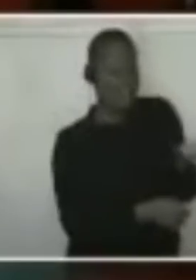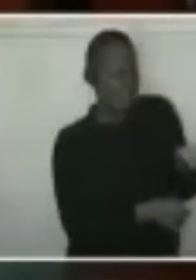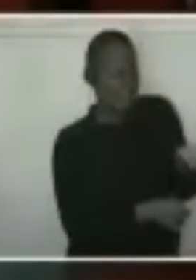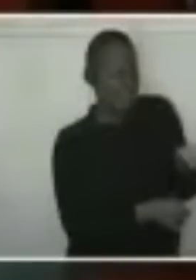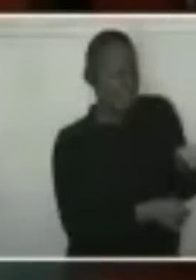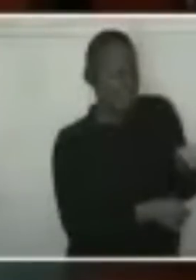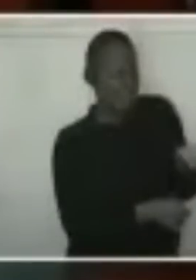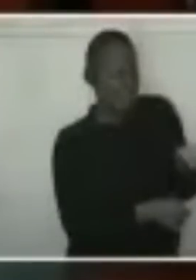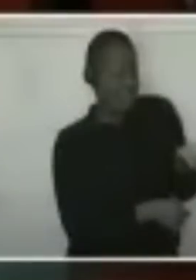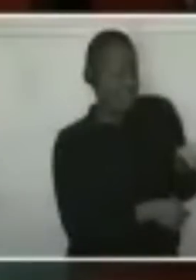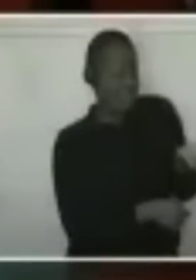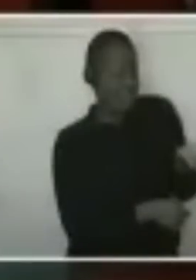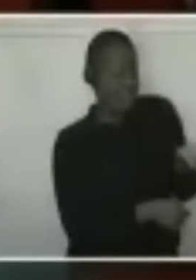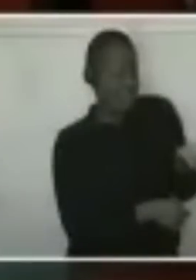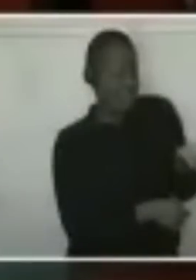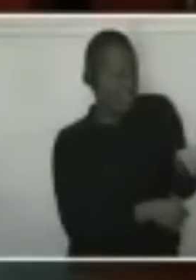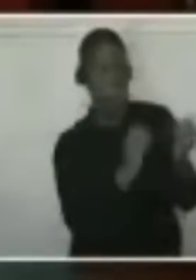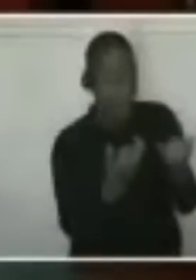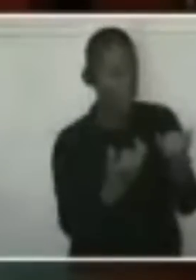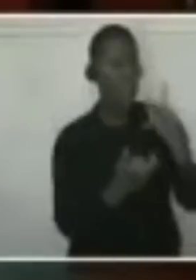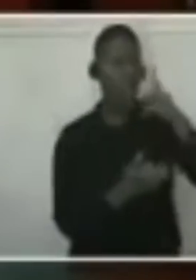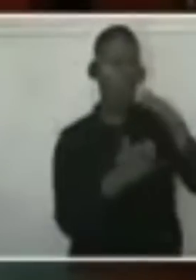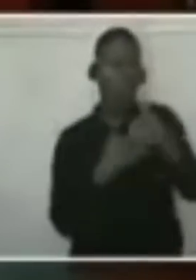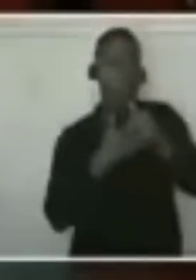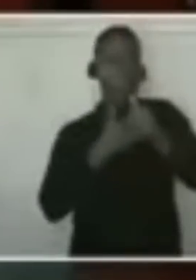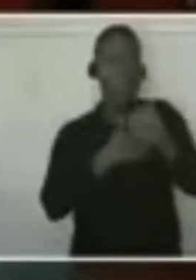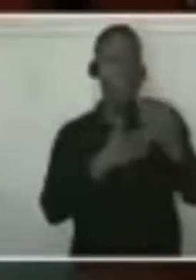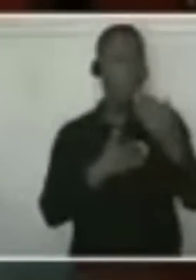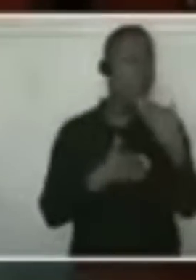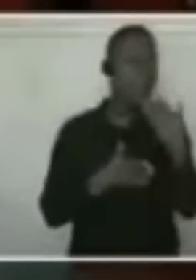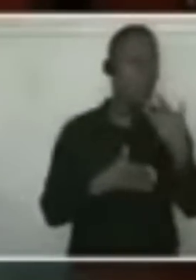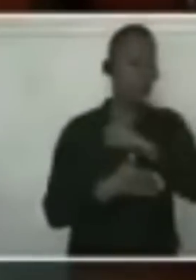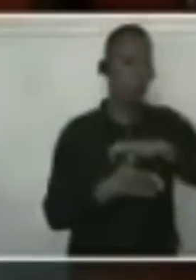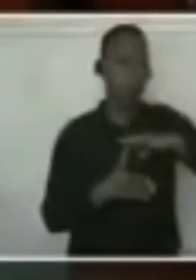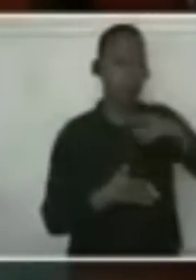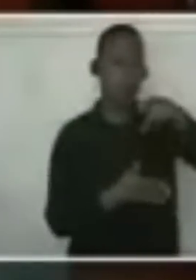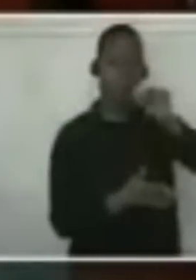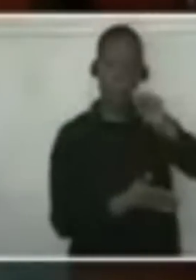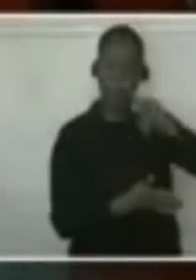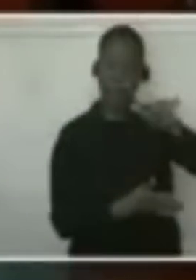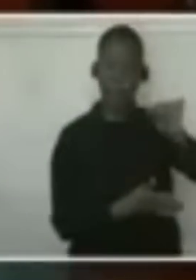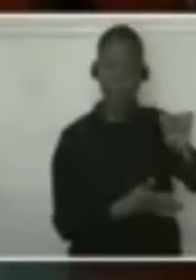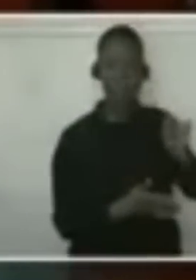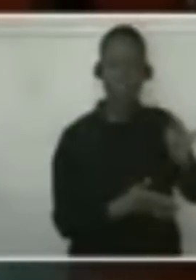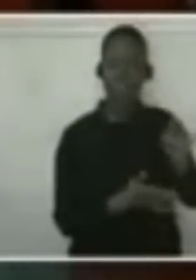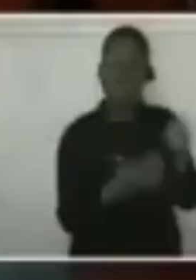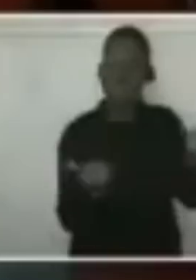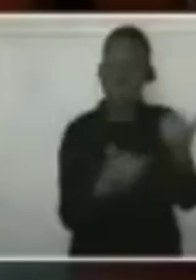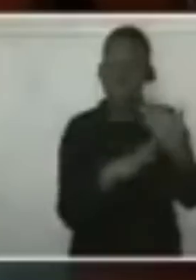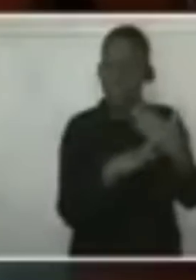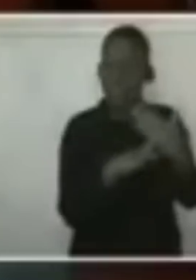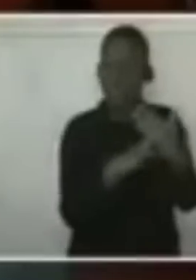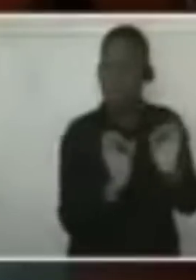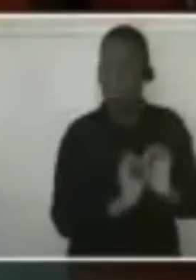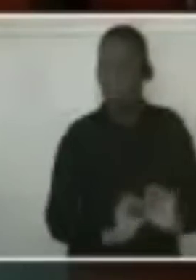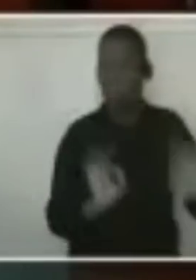That's the reality. And I say, don't play the man, play the ball.